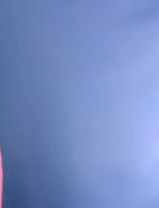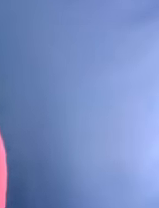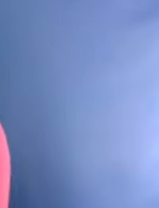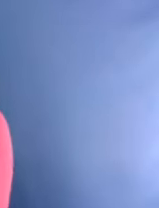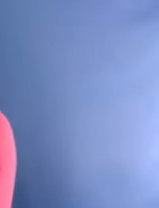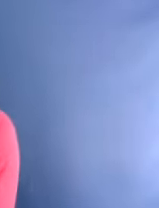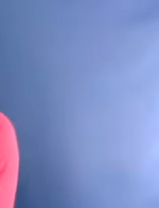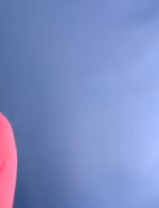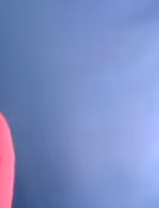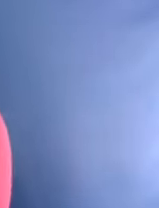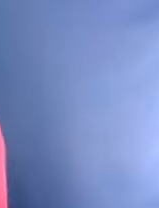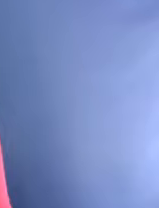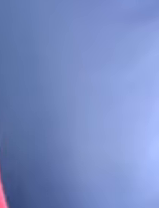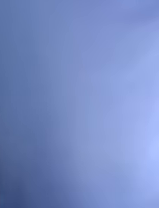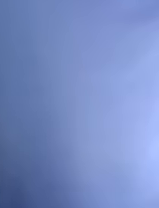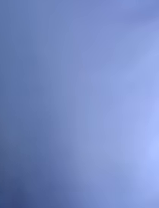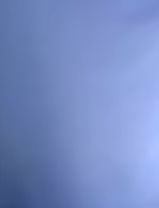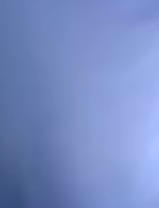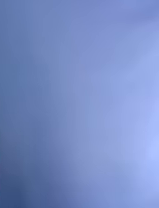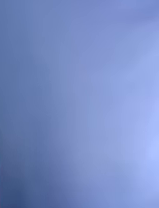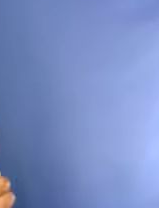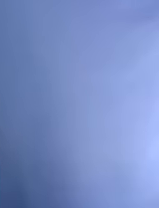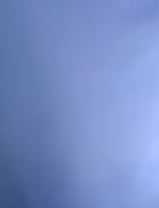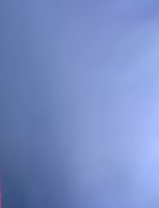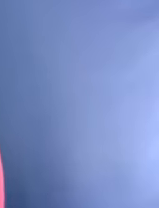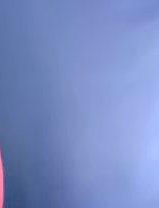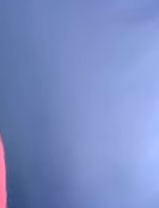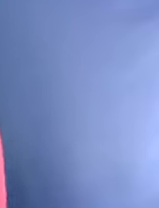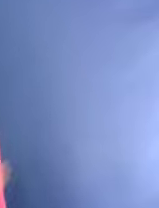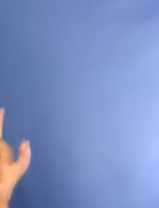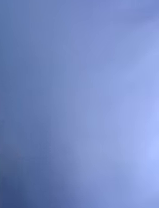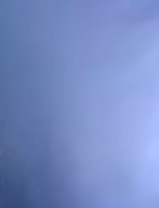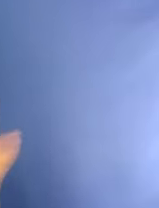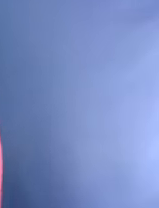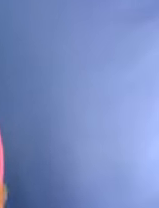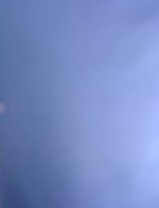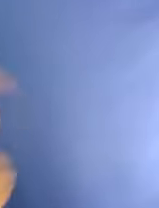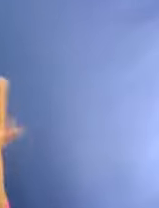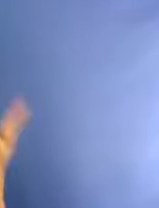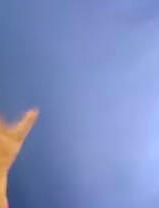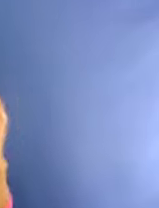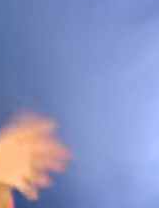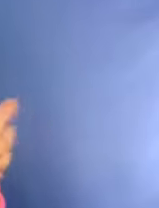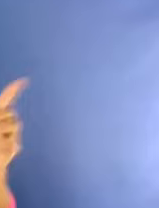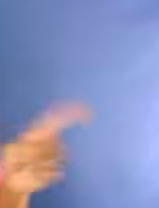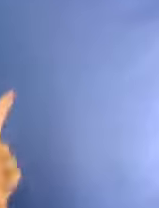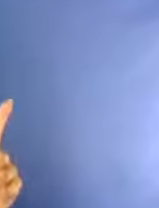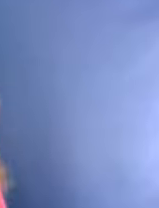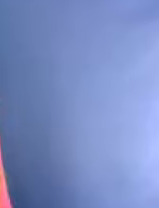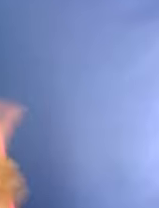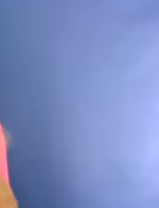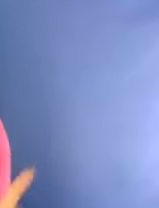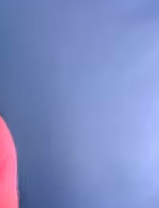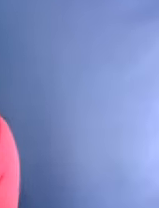the work we've done, quite fairly new though, we work alongside with other organizations to advocate for women and girls